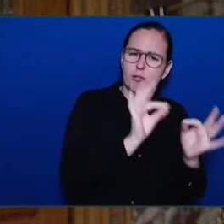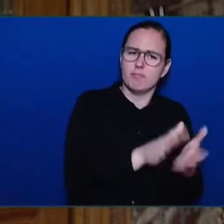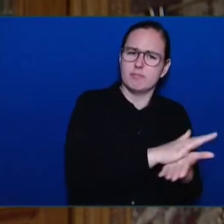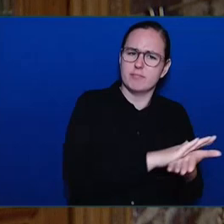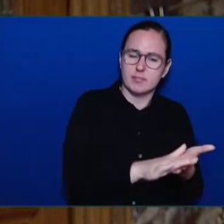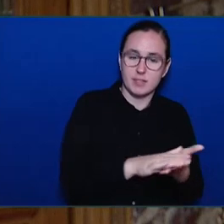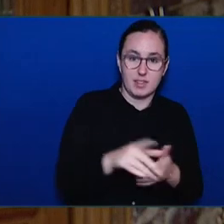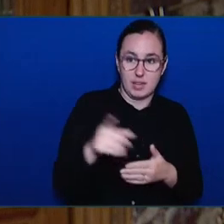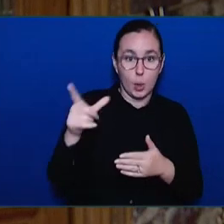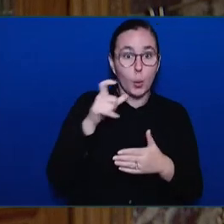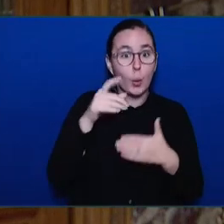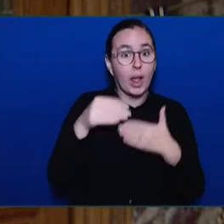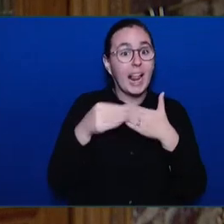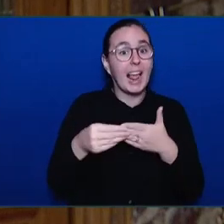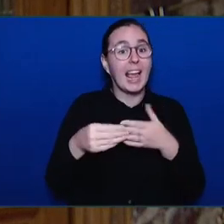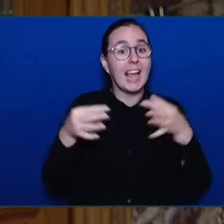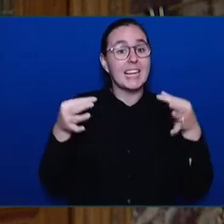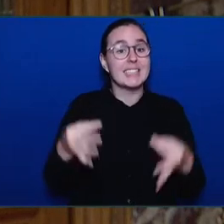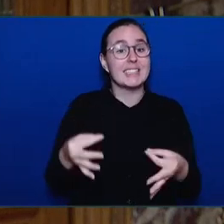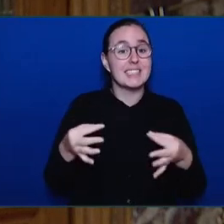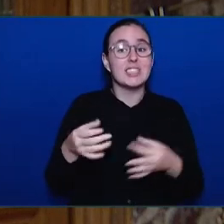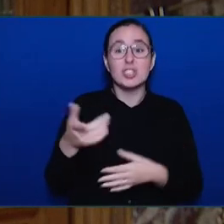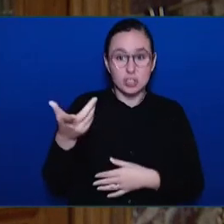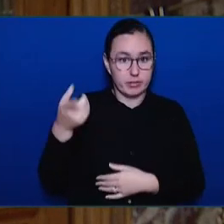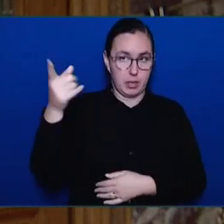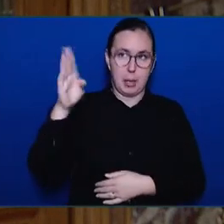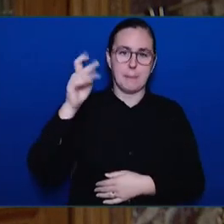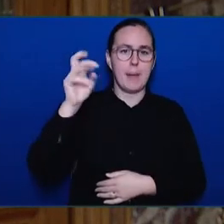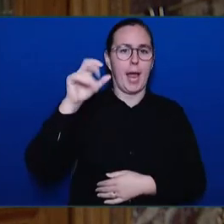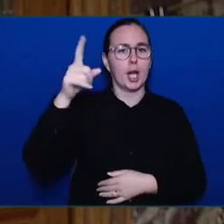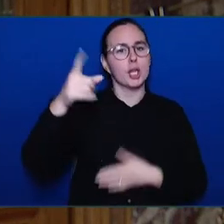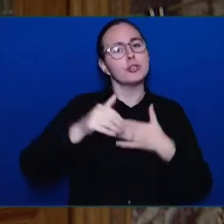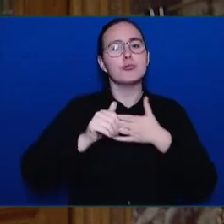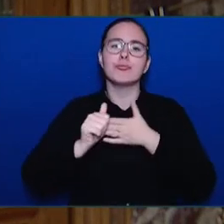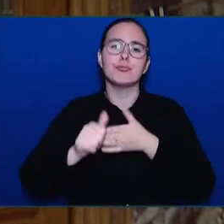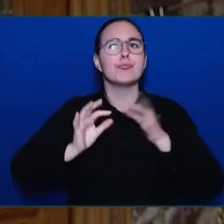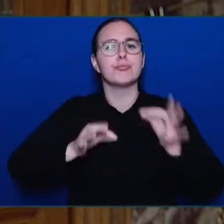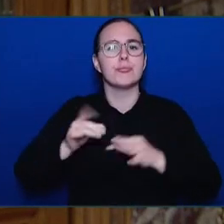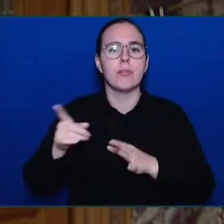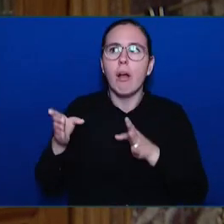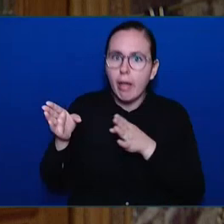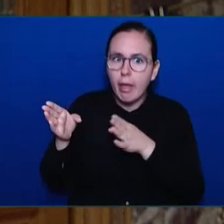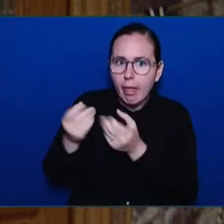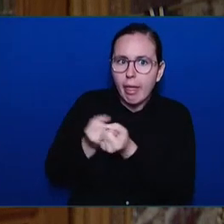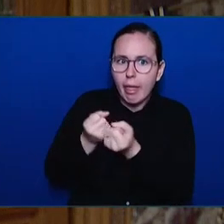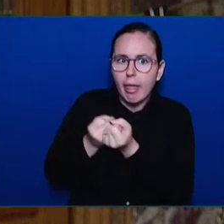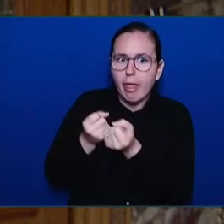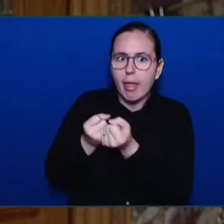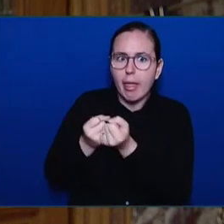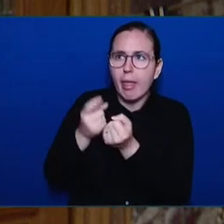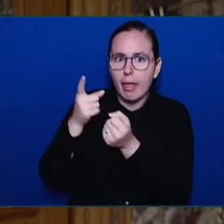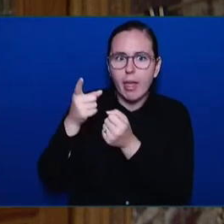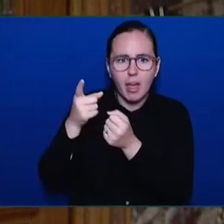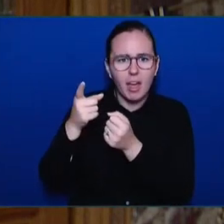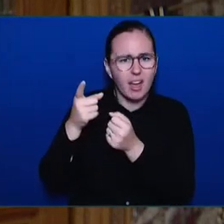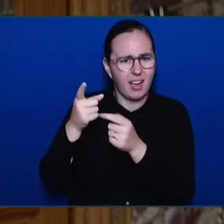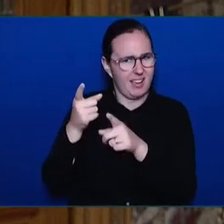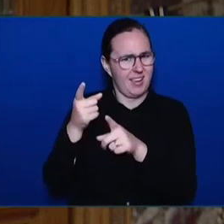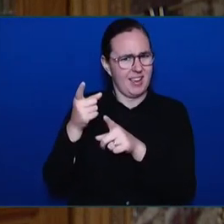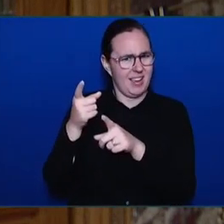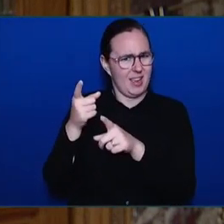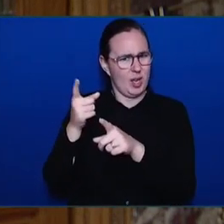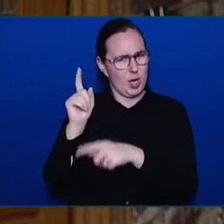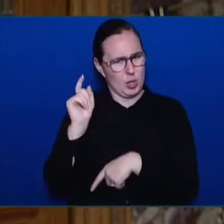across BC who care about their communities. Honourable Speaker, my question is to the Premier. Let me point out again, a $300